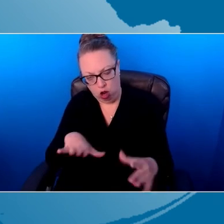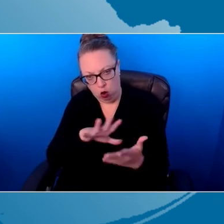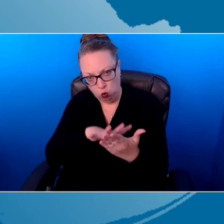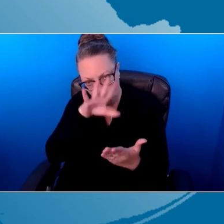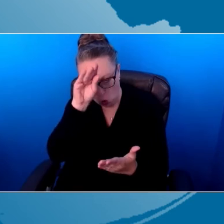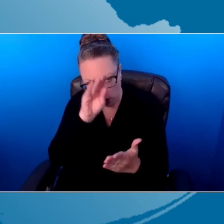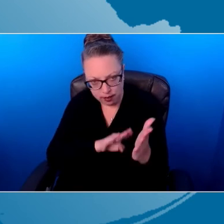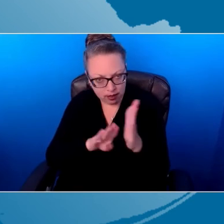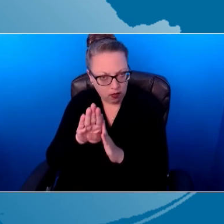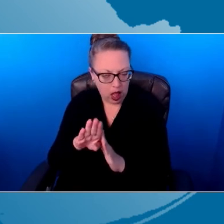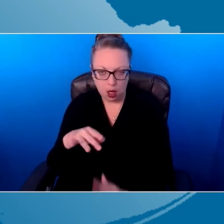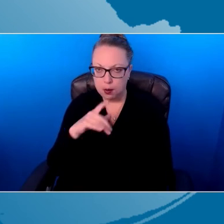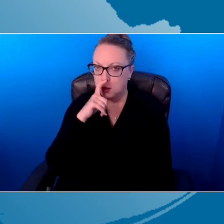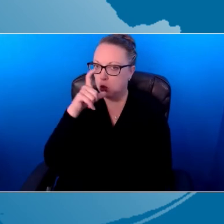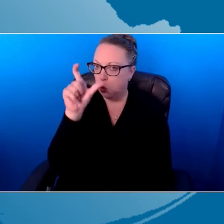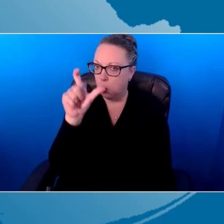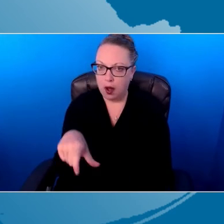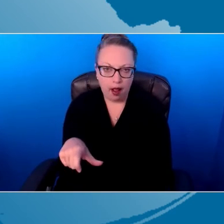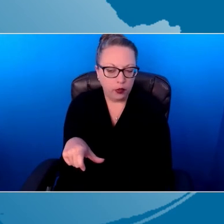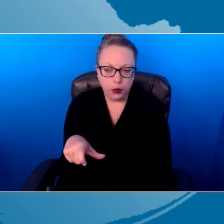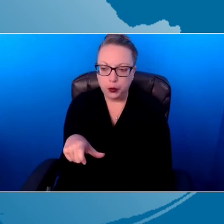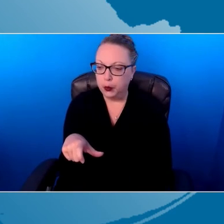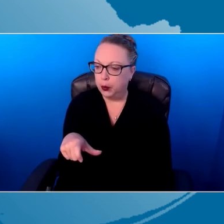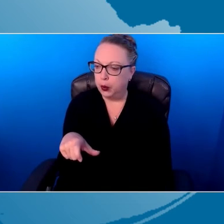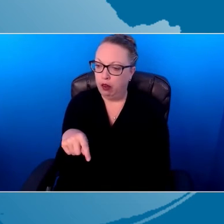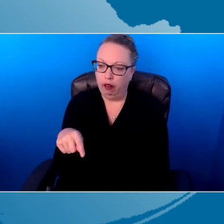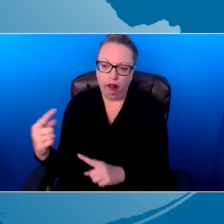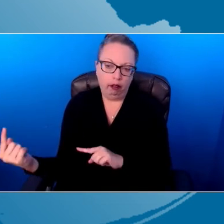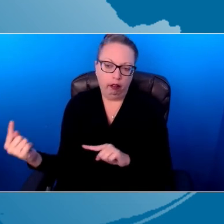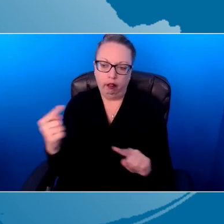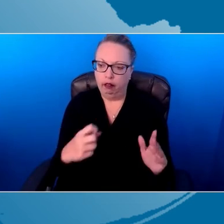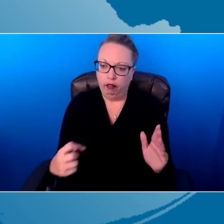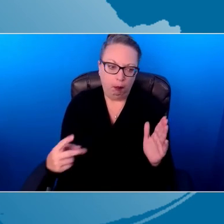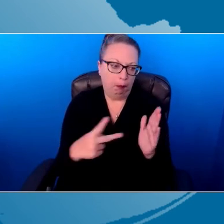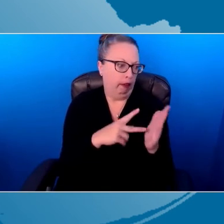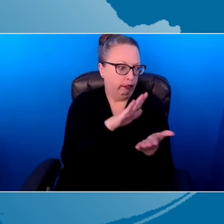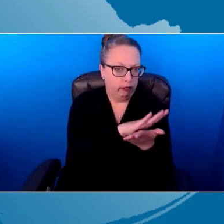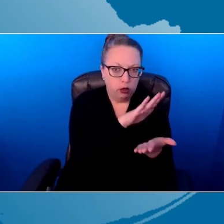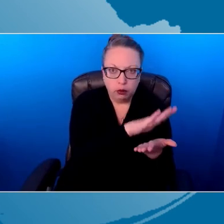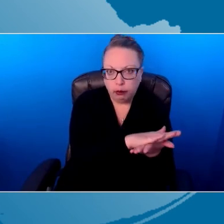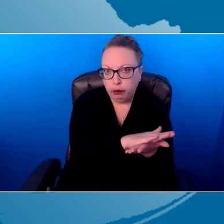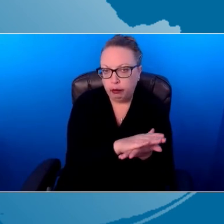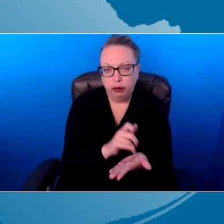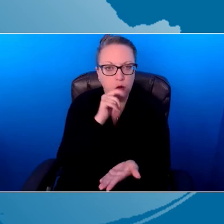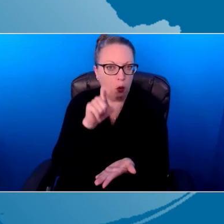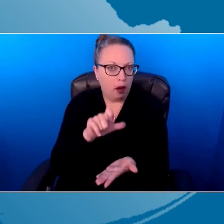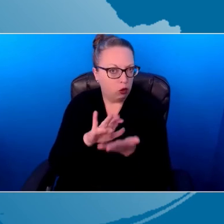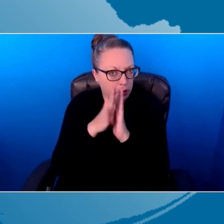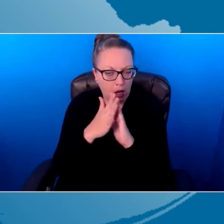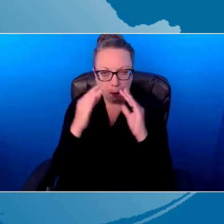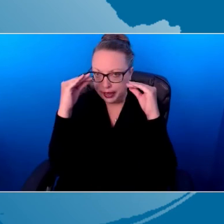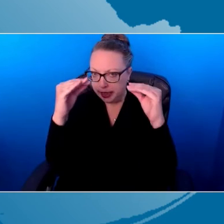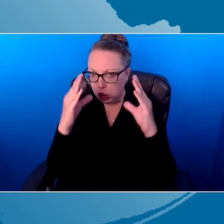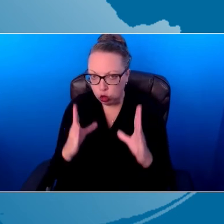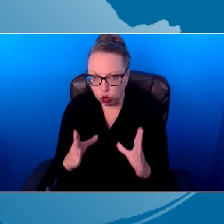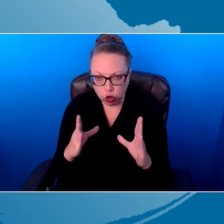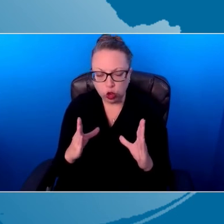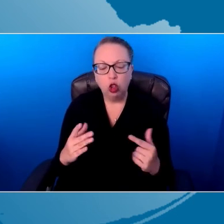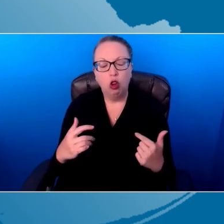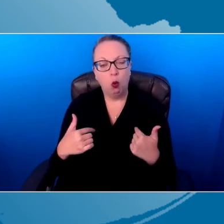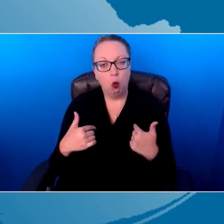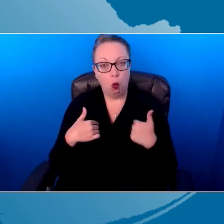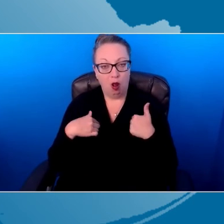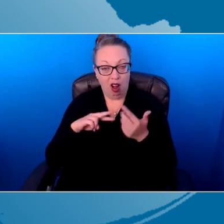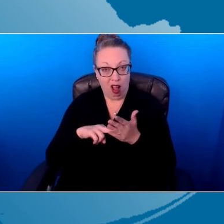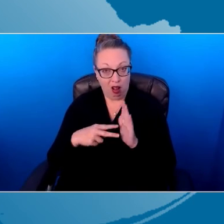And you don't have to, you know, go back to school. You don't have to become your child's teacher. What I'm talking about